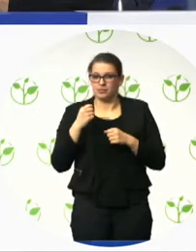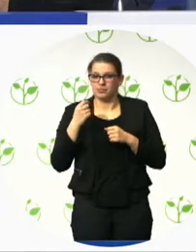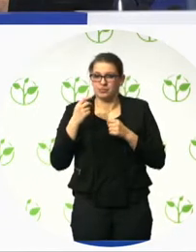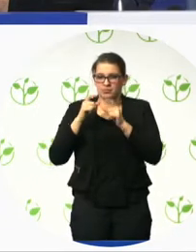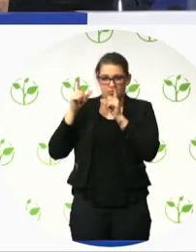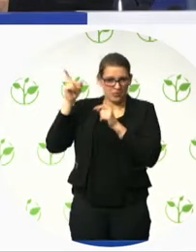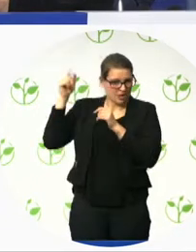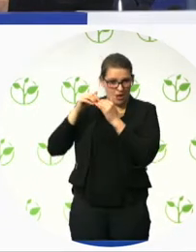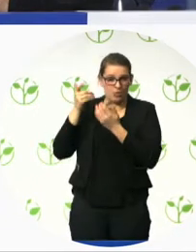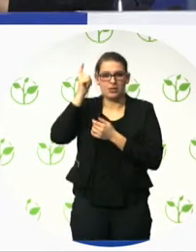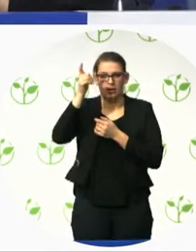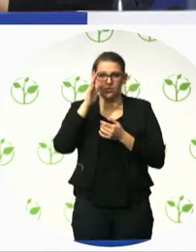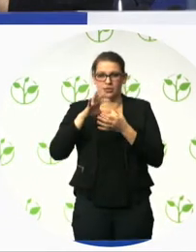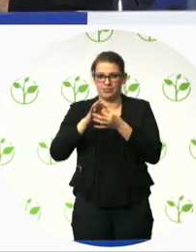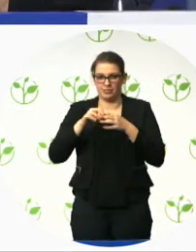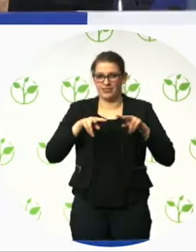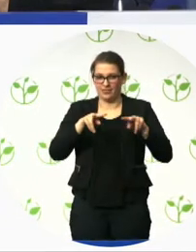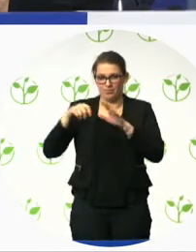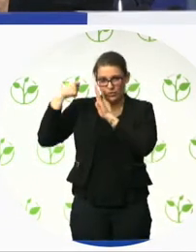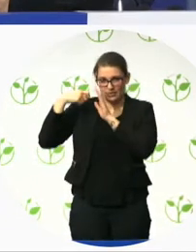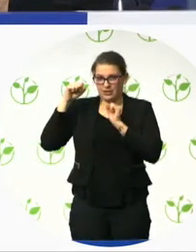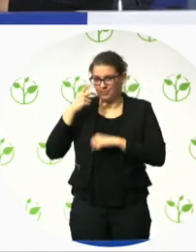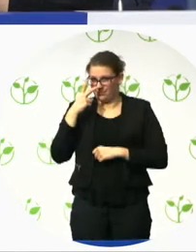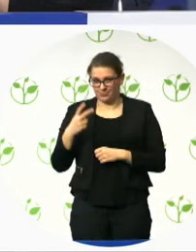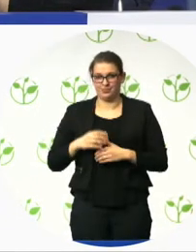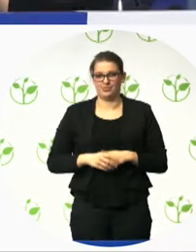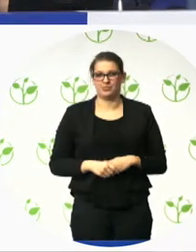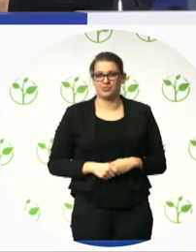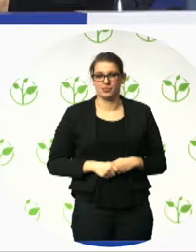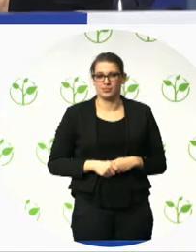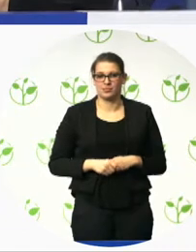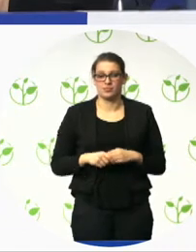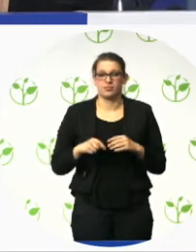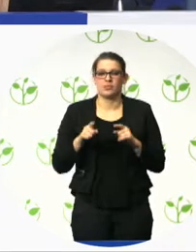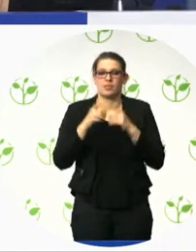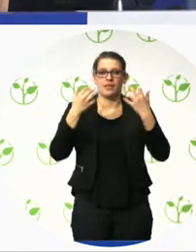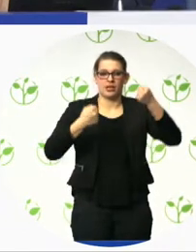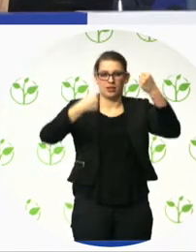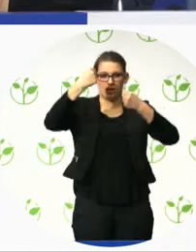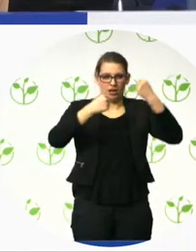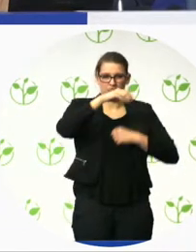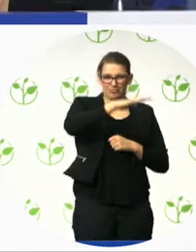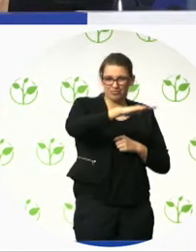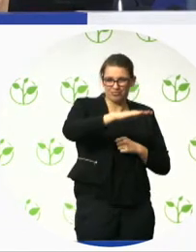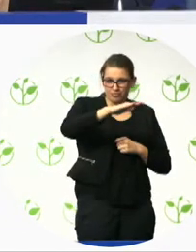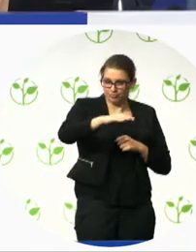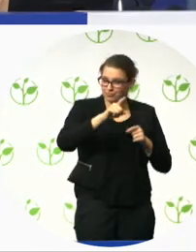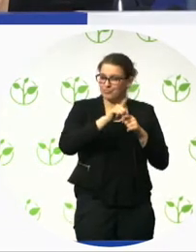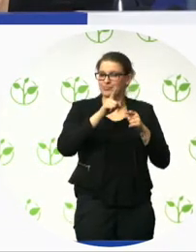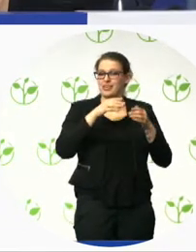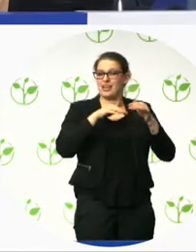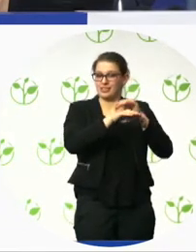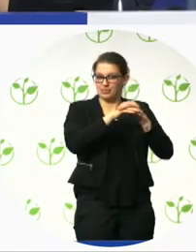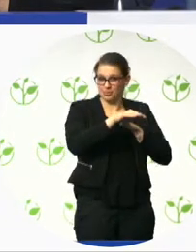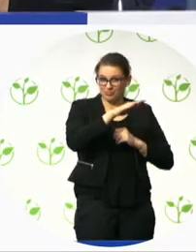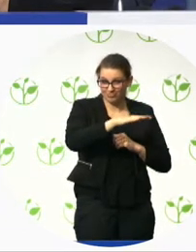are greater accessibility to the parking, the reception desks were more accessible. Waiting and collaboration areas were much more diverse for all shapes and sizes.